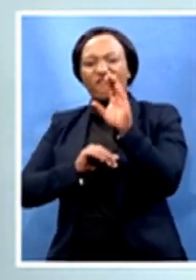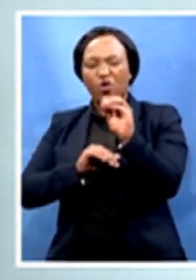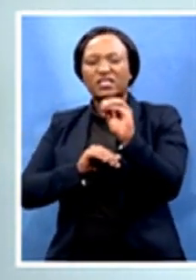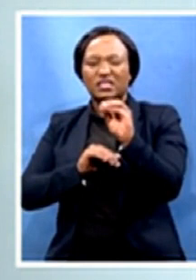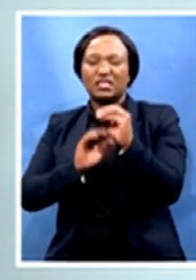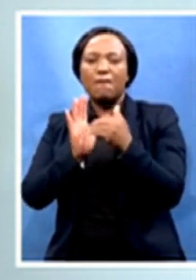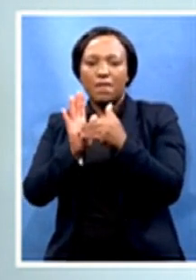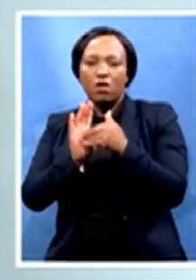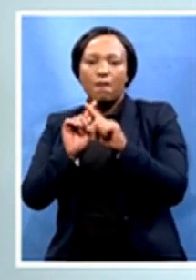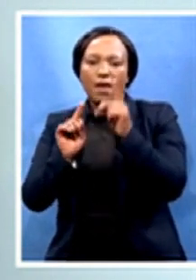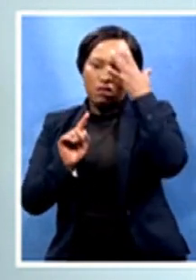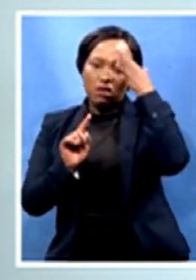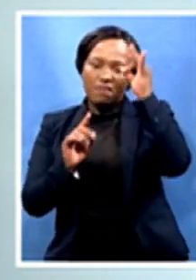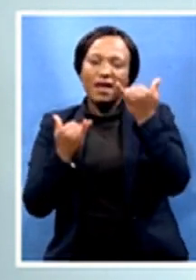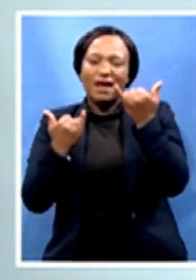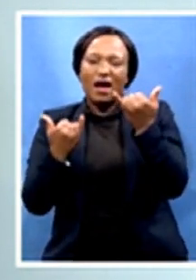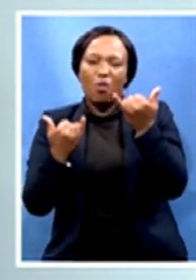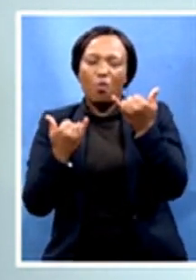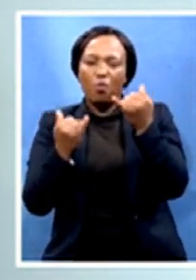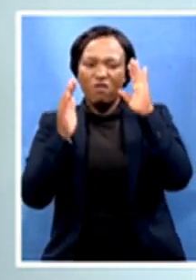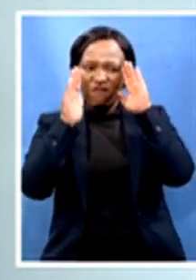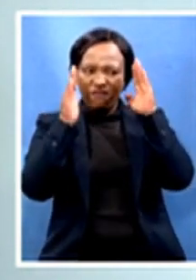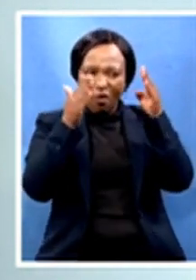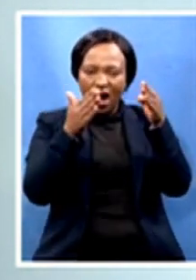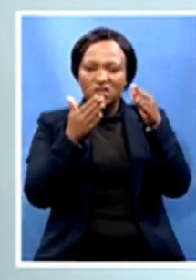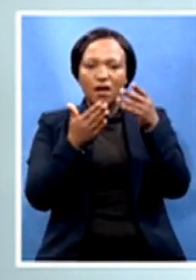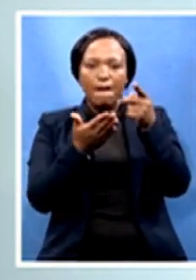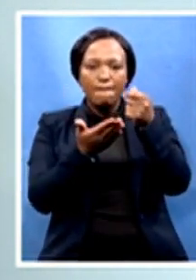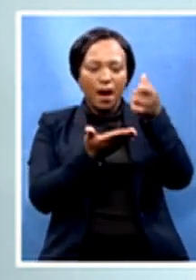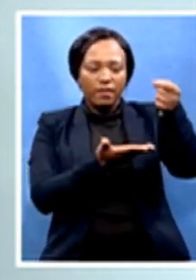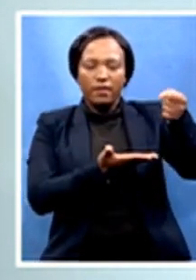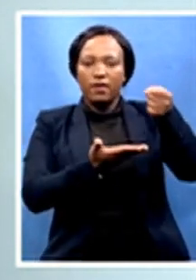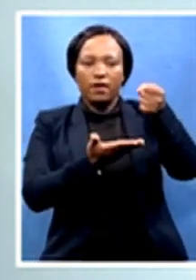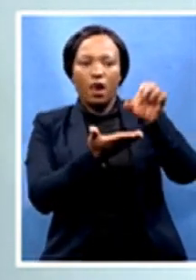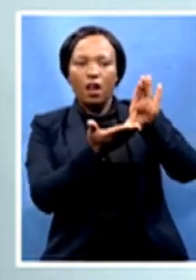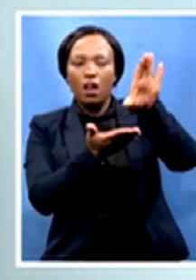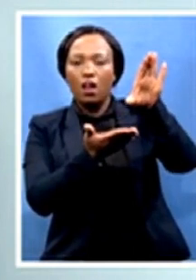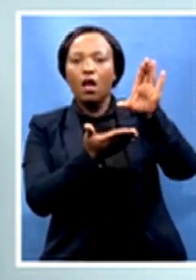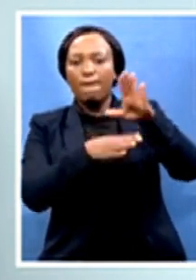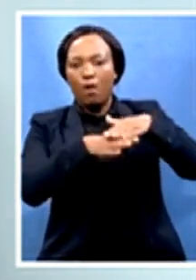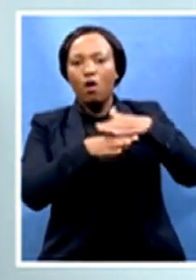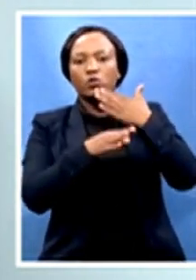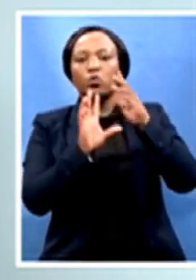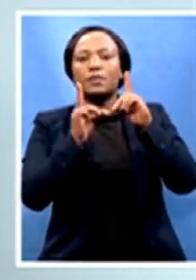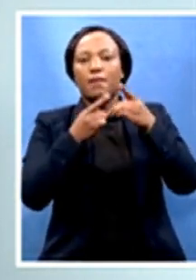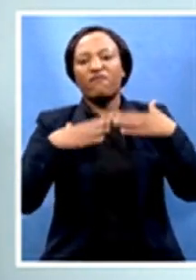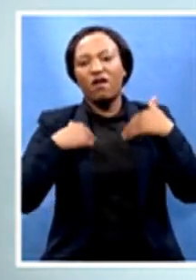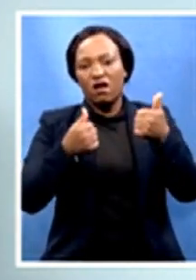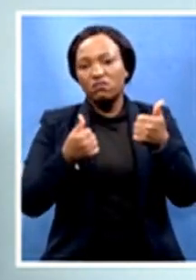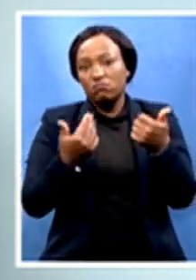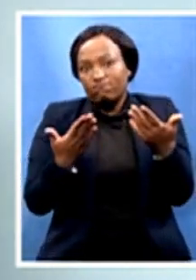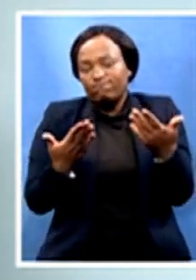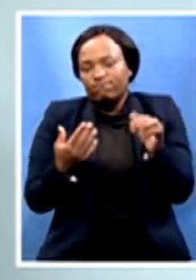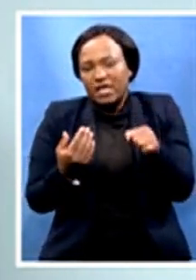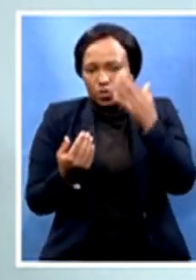its finances to the health department so that it can fight the spread of COVID-19. But how have business